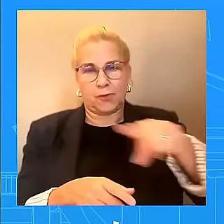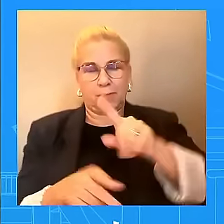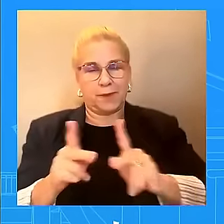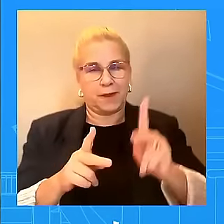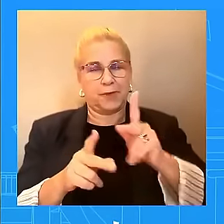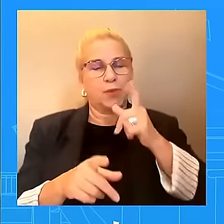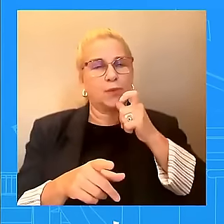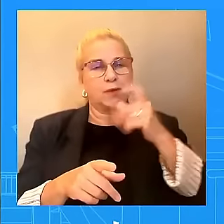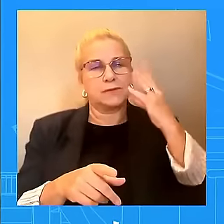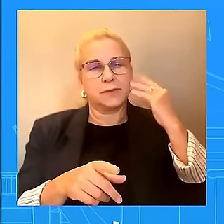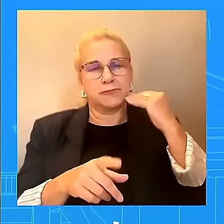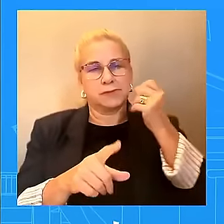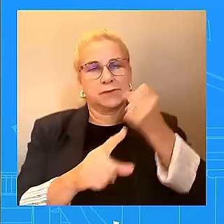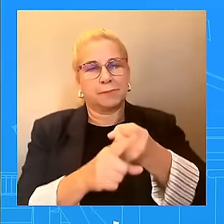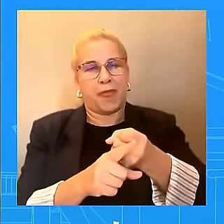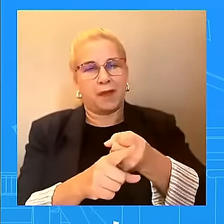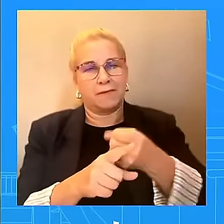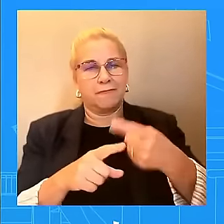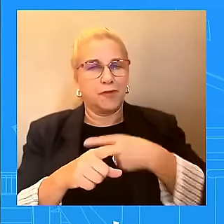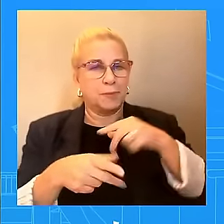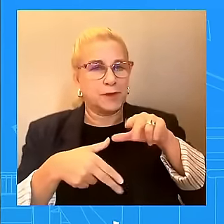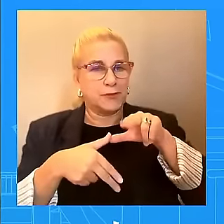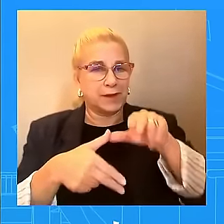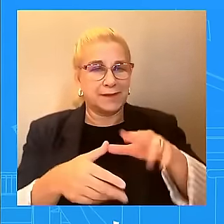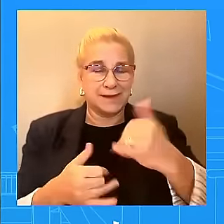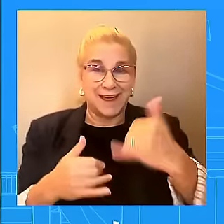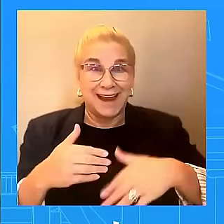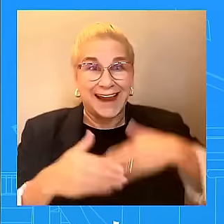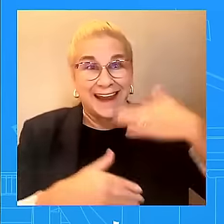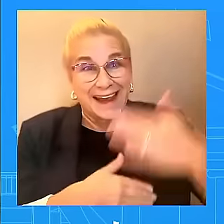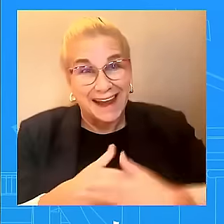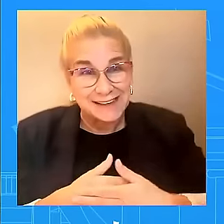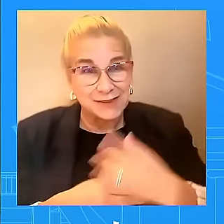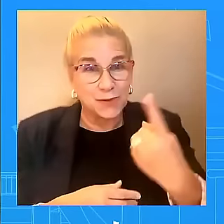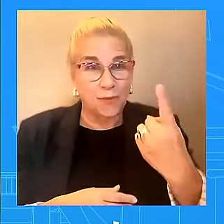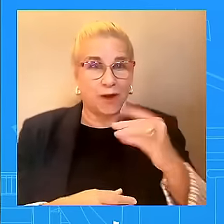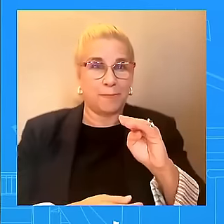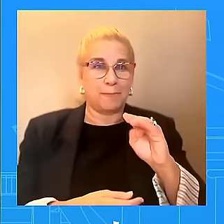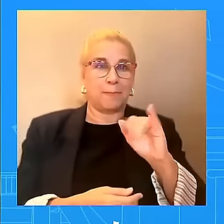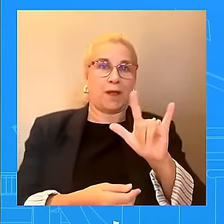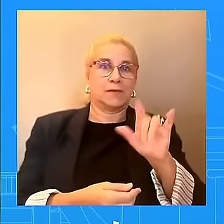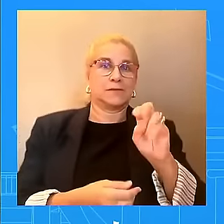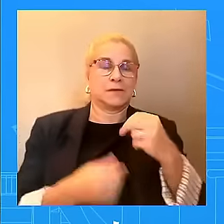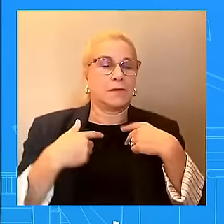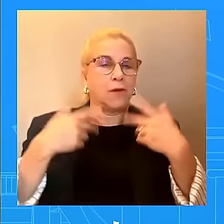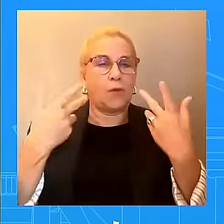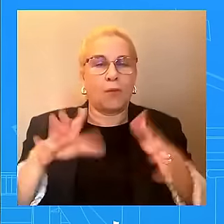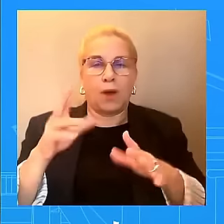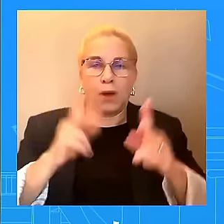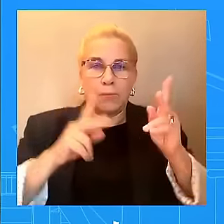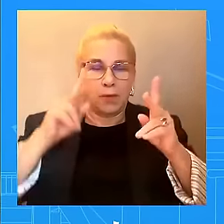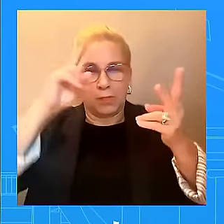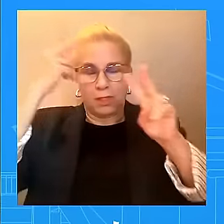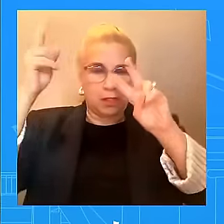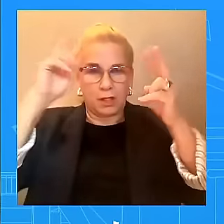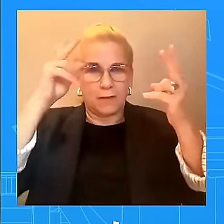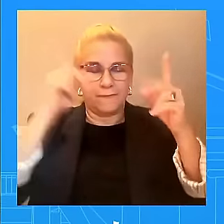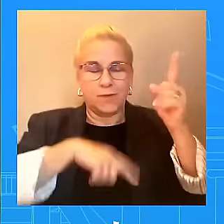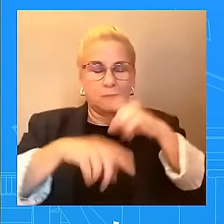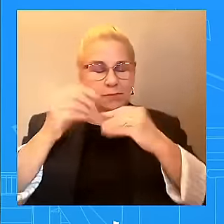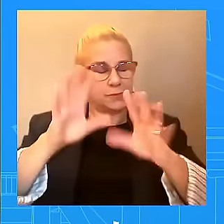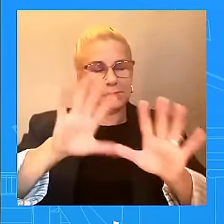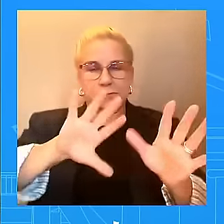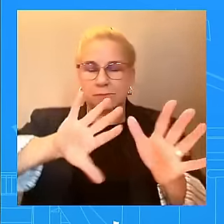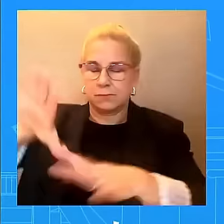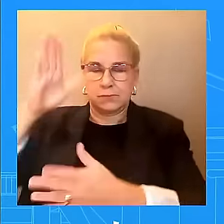coming. We can't have this. We cannot. This needs to stop. This needs to stop. If you care about your constituents, if you care about the